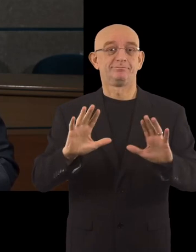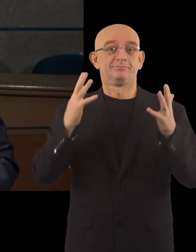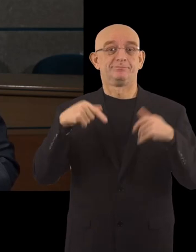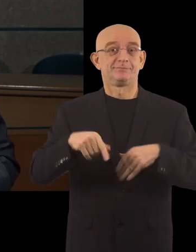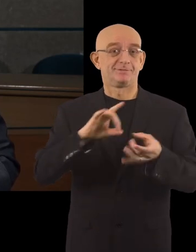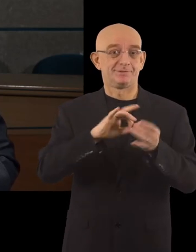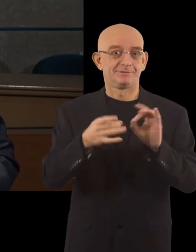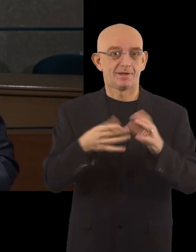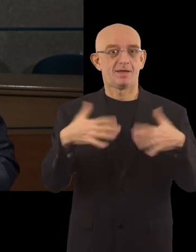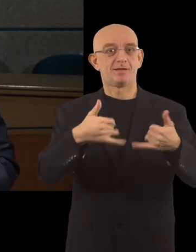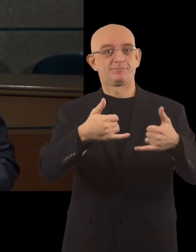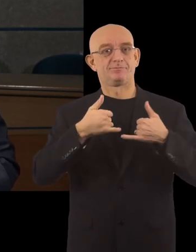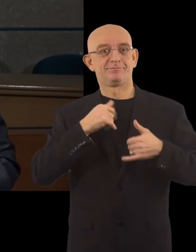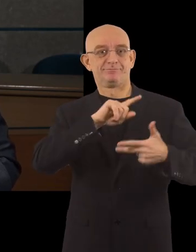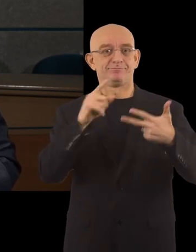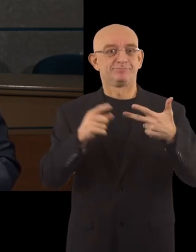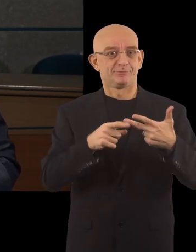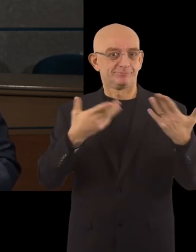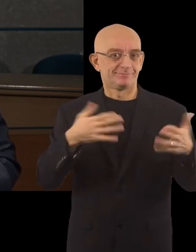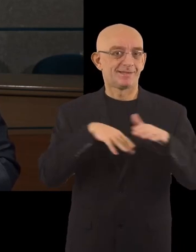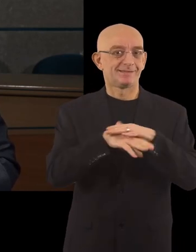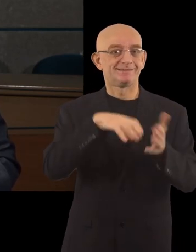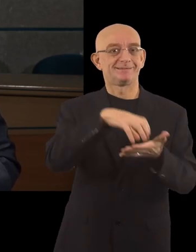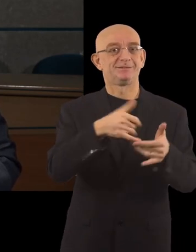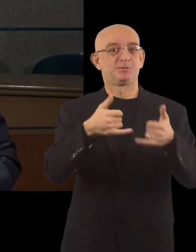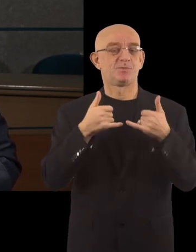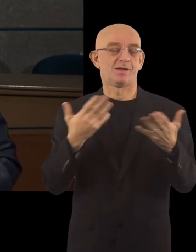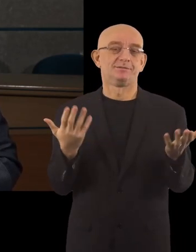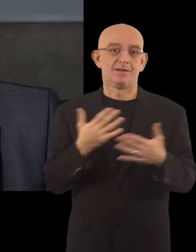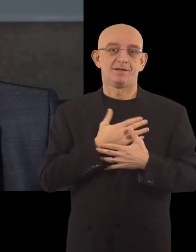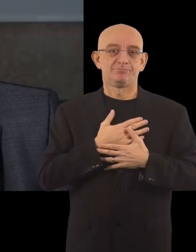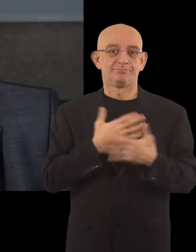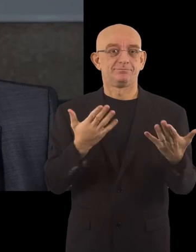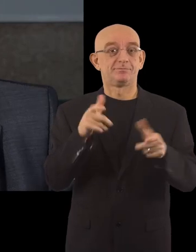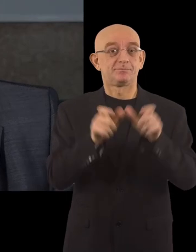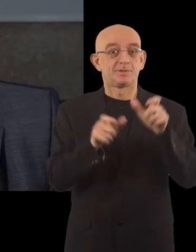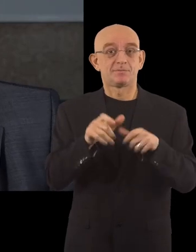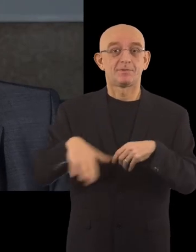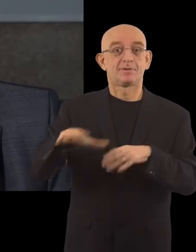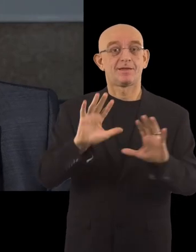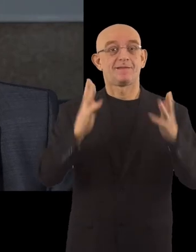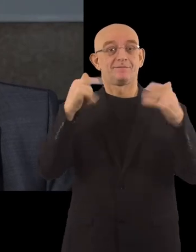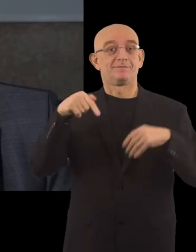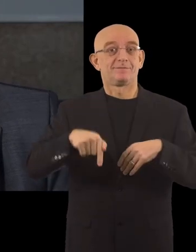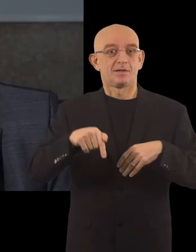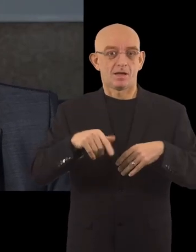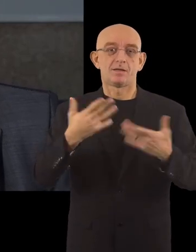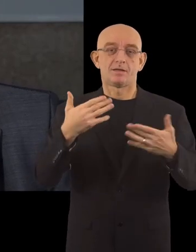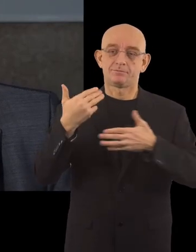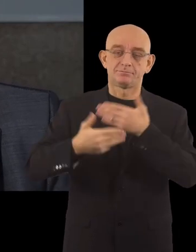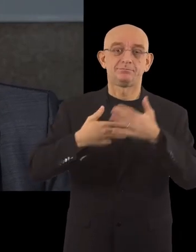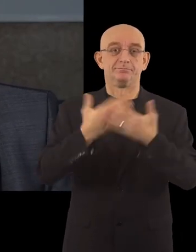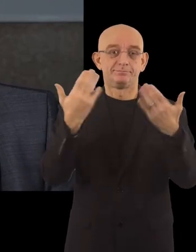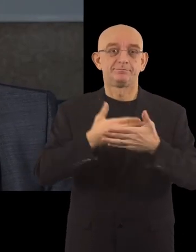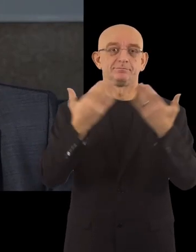the third prize in this year's edition of Access City Award. It is the people living in Gdynia who every